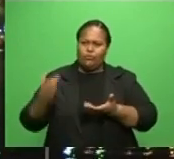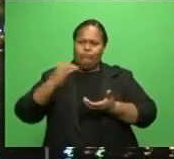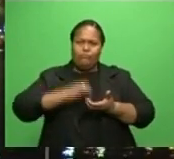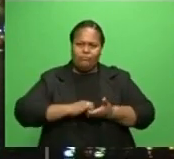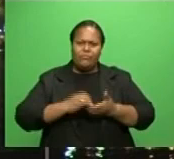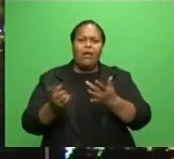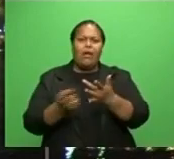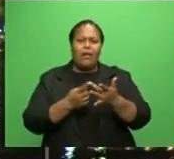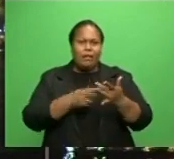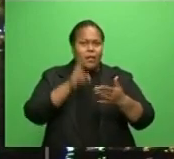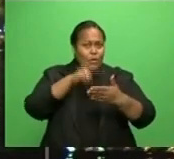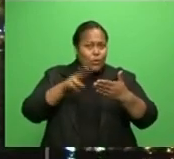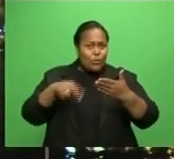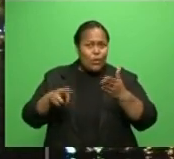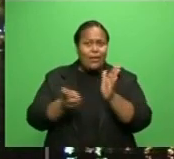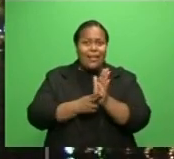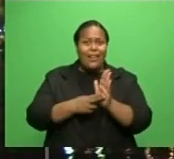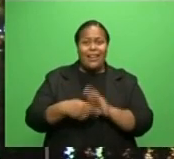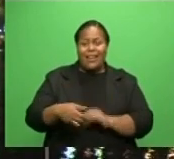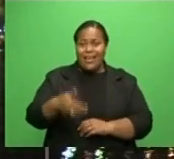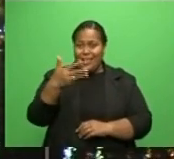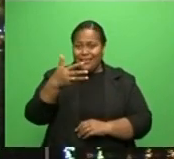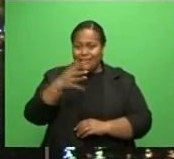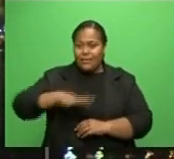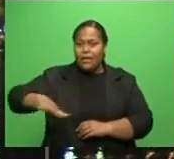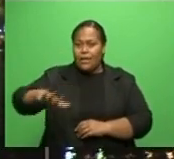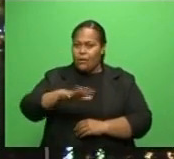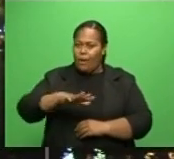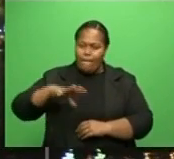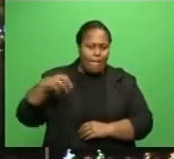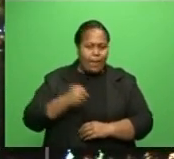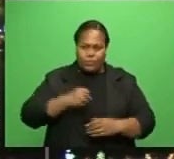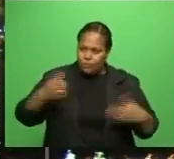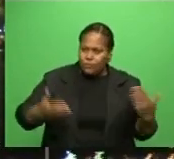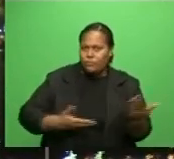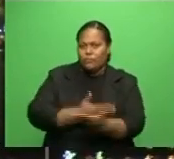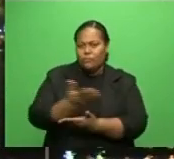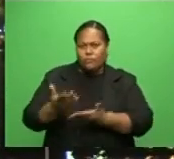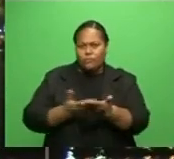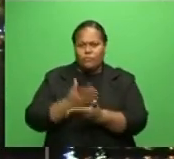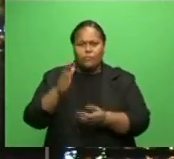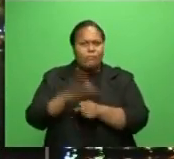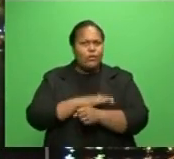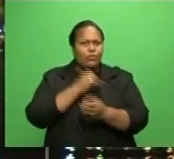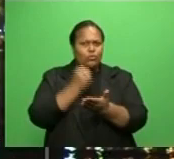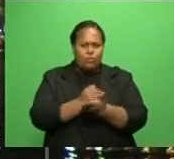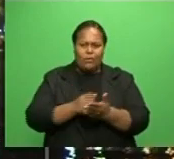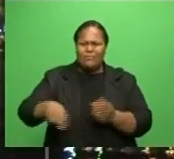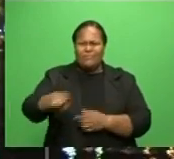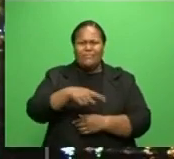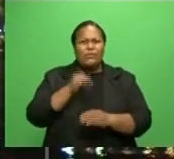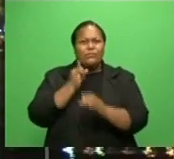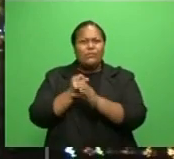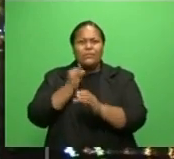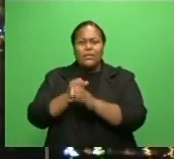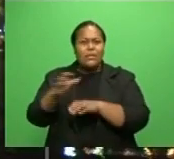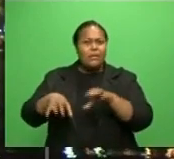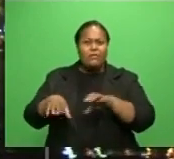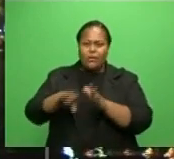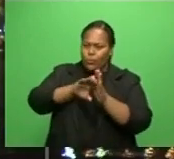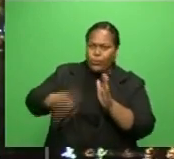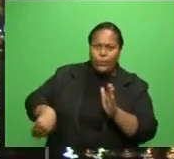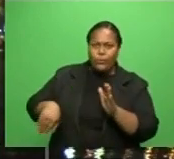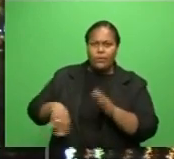areas in a thorough consultation to ensure the two urban centers are free from any form of criminal activities.